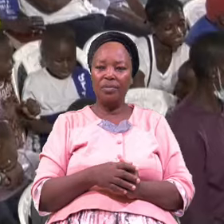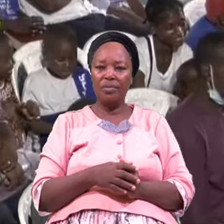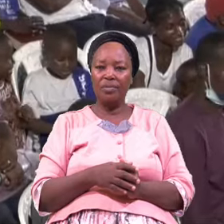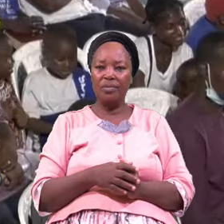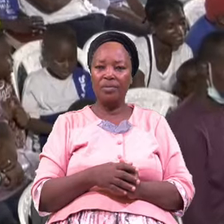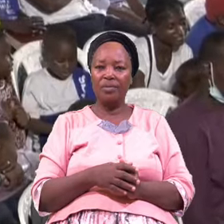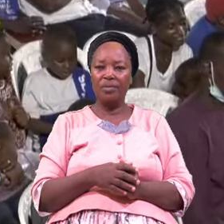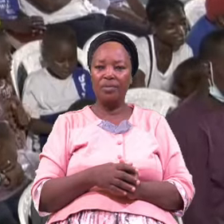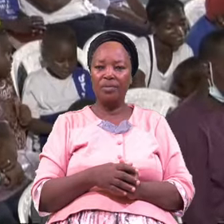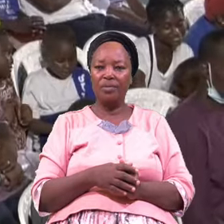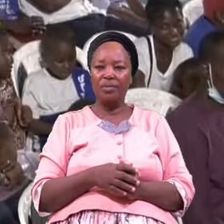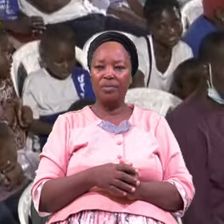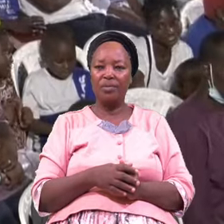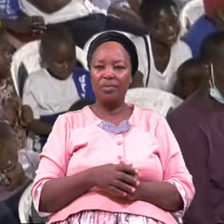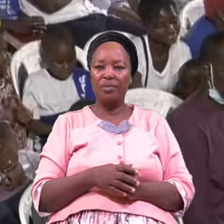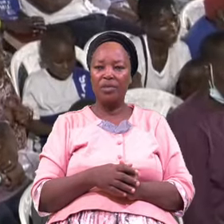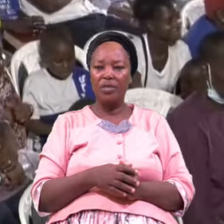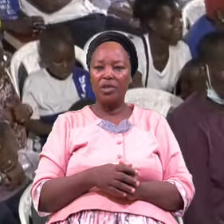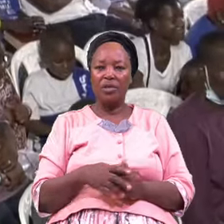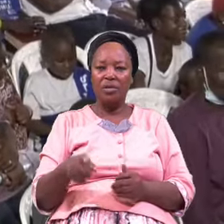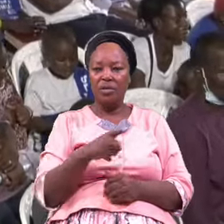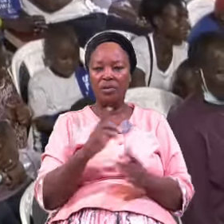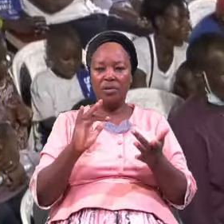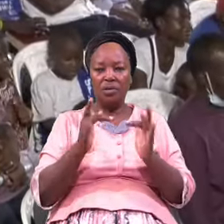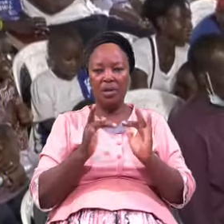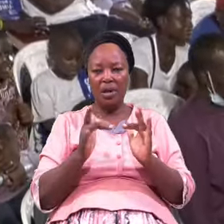Those Online Please Feel Your Correct Form